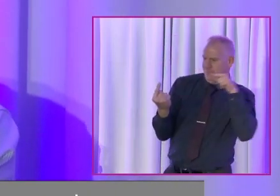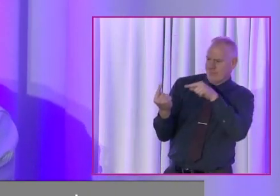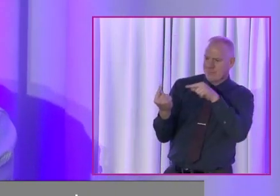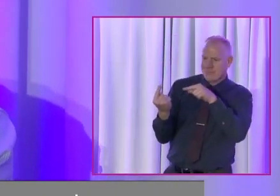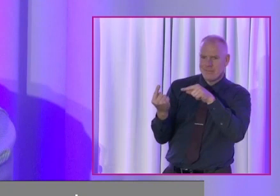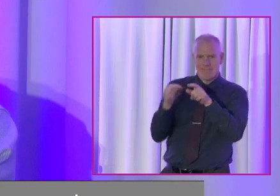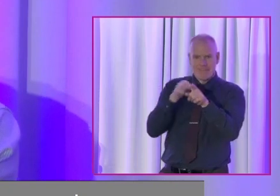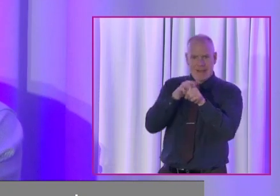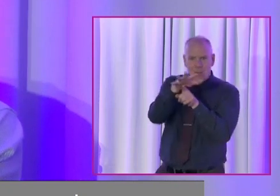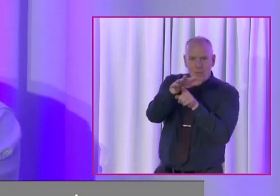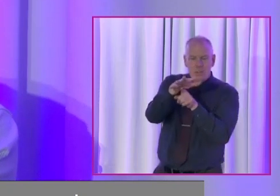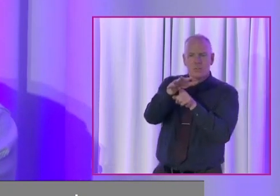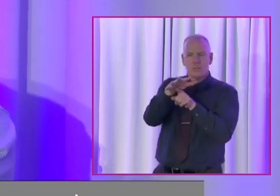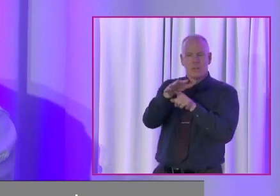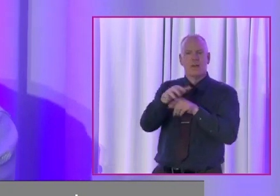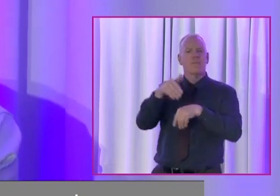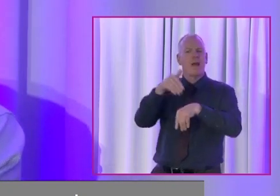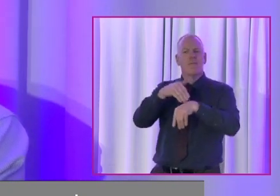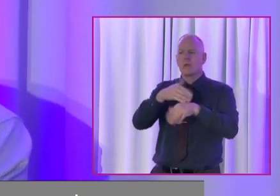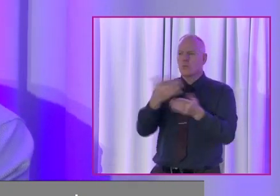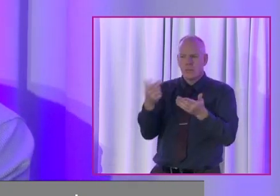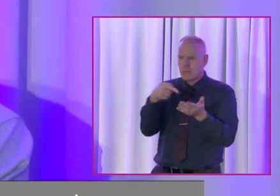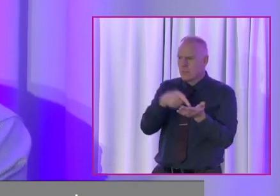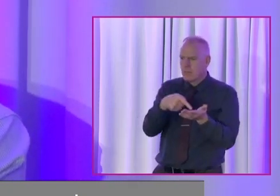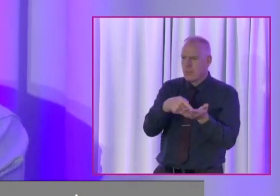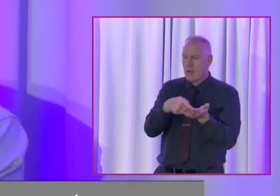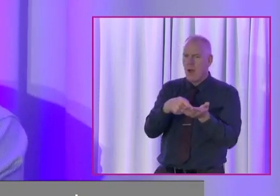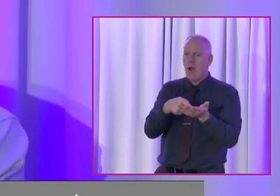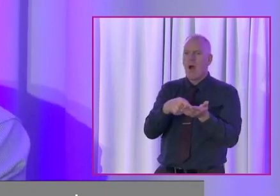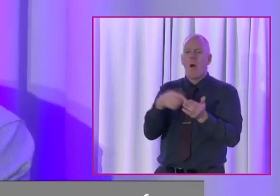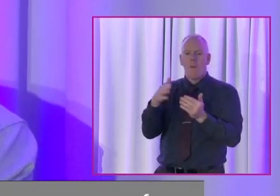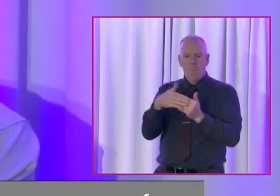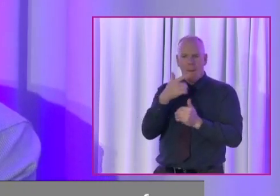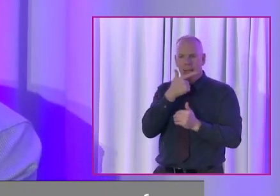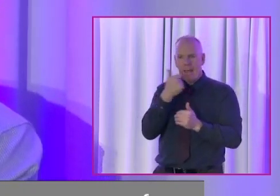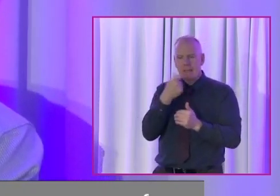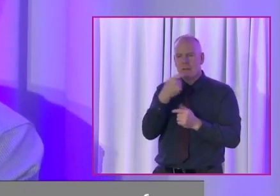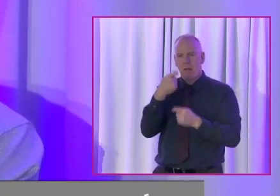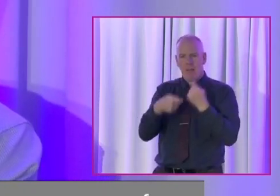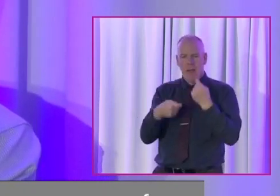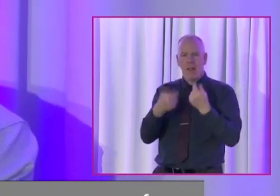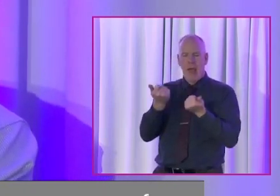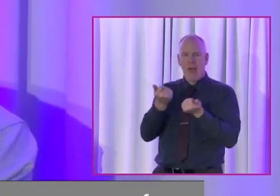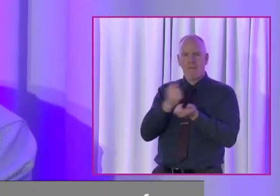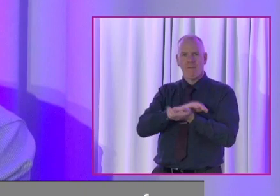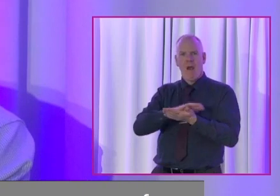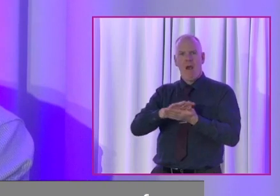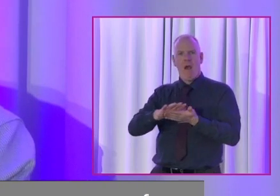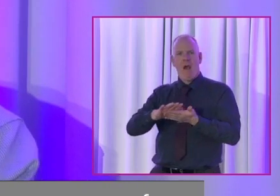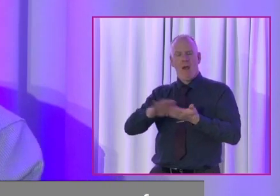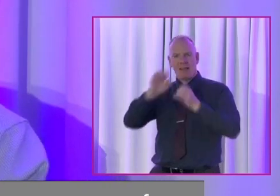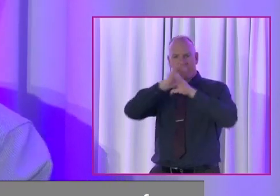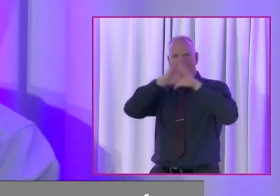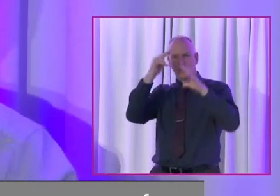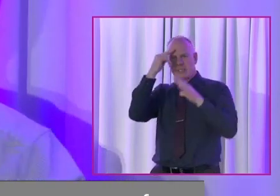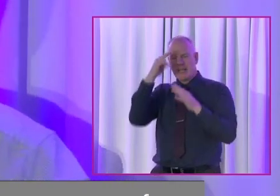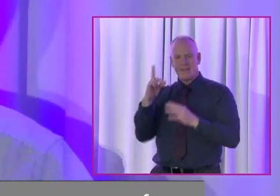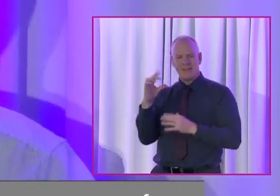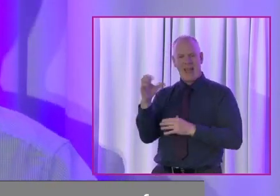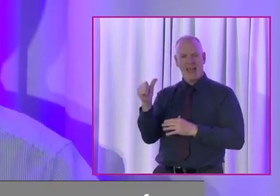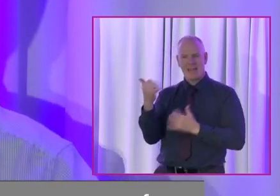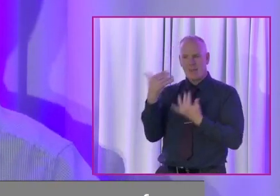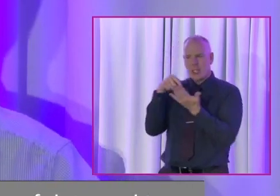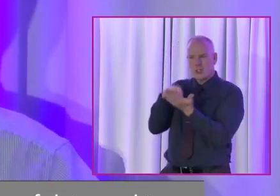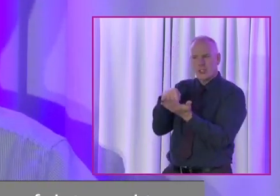consequence of that, it becomes easier to get a pure sense of data and to get a pure